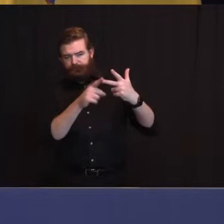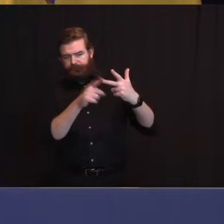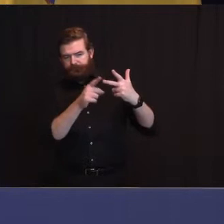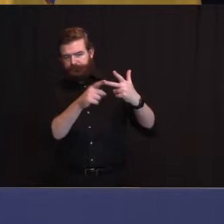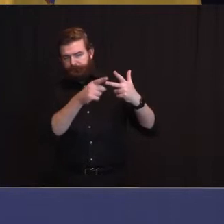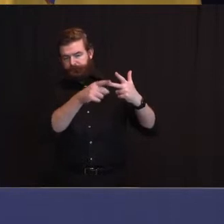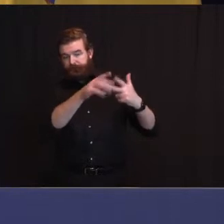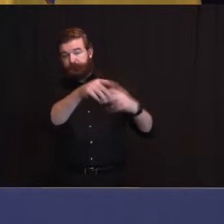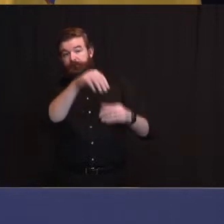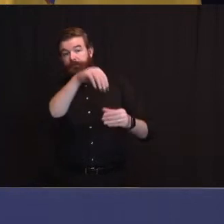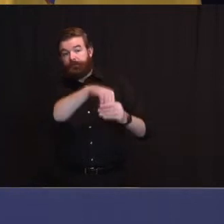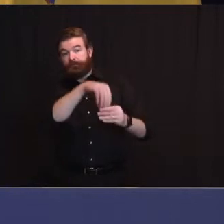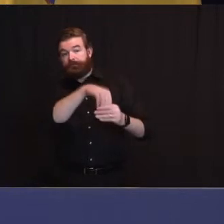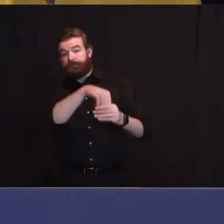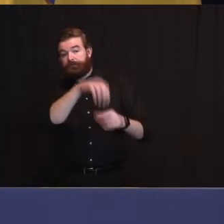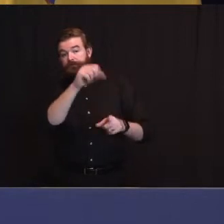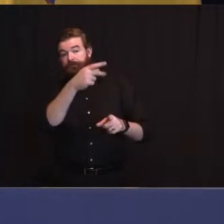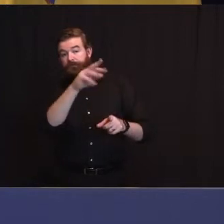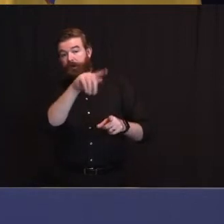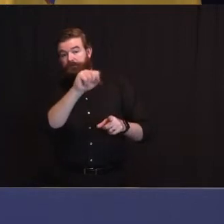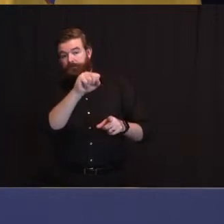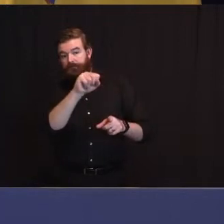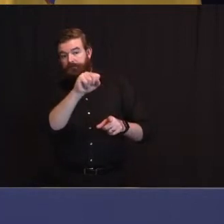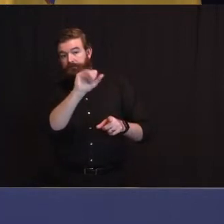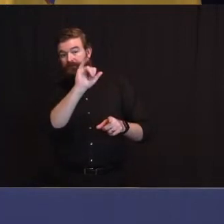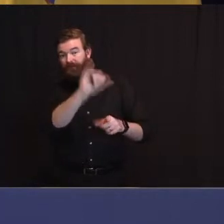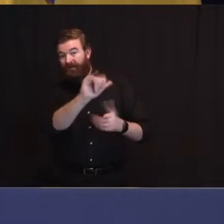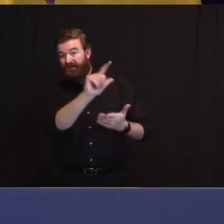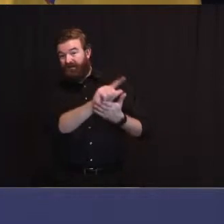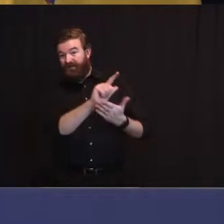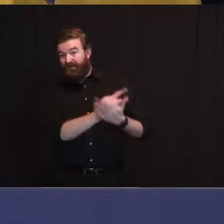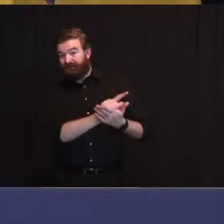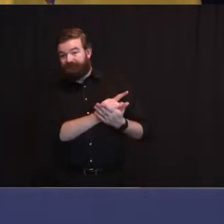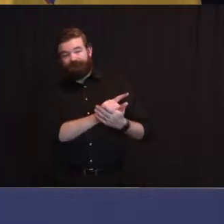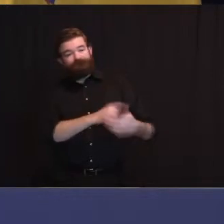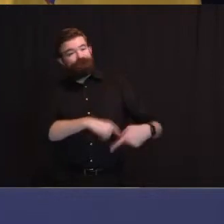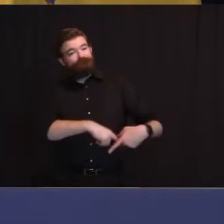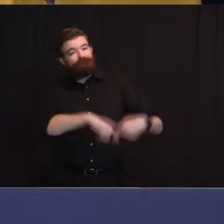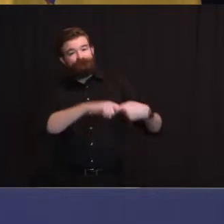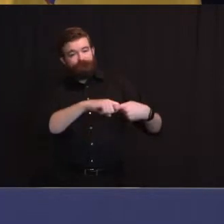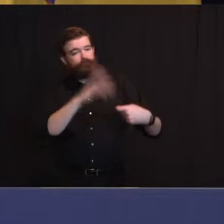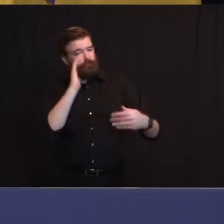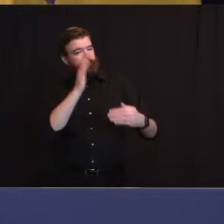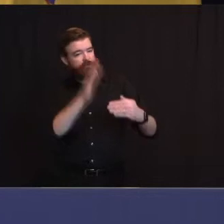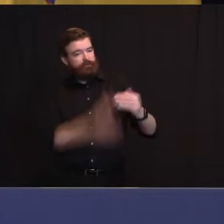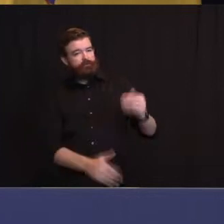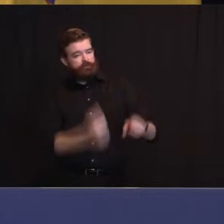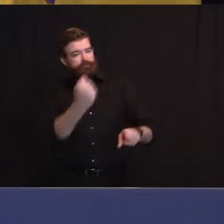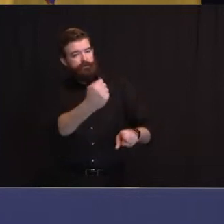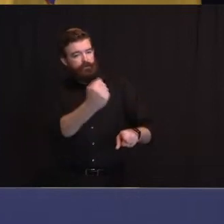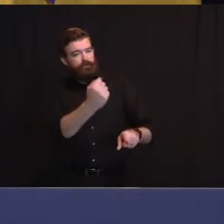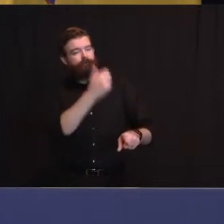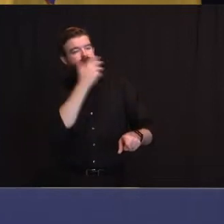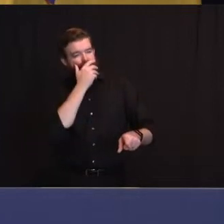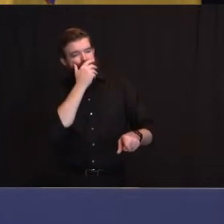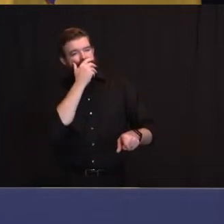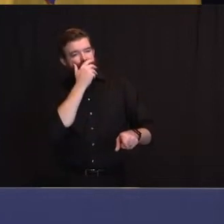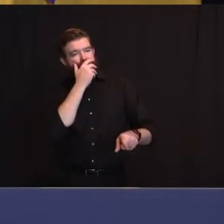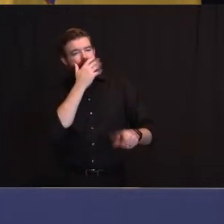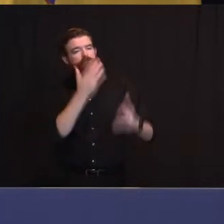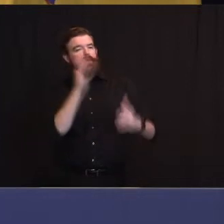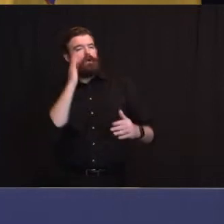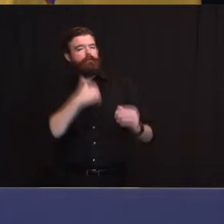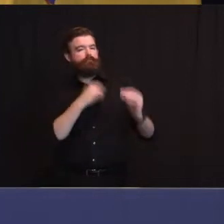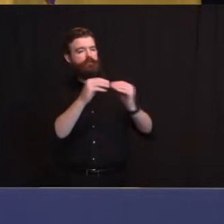sports is on Saturday and we will likely have guidance when we're back together at latest I would think on Wednesday